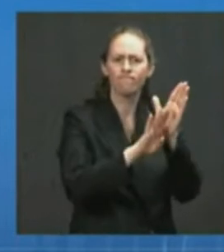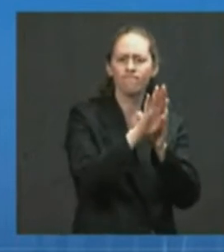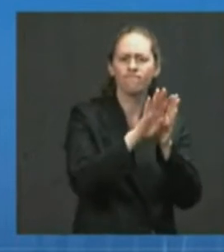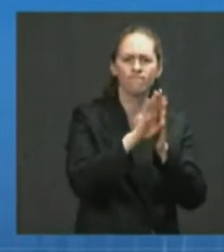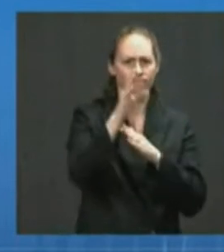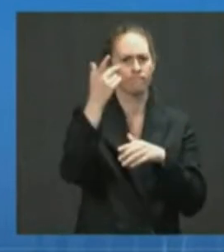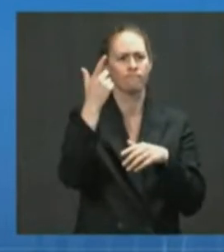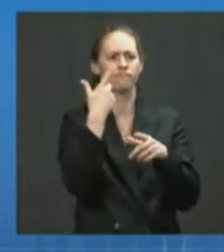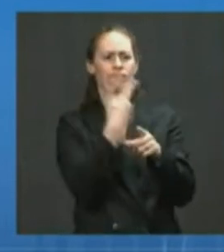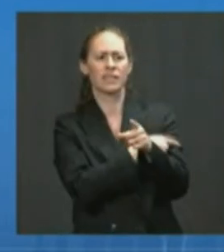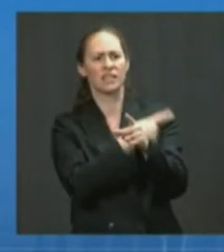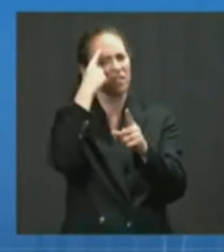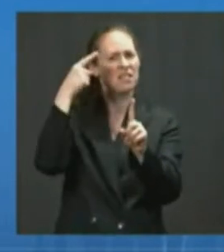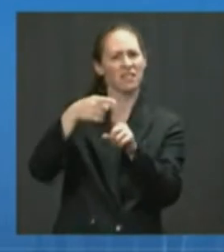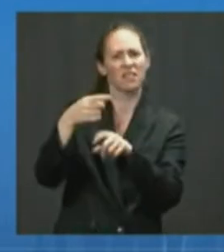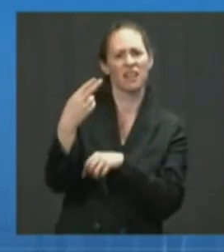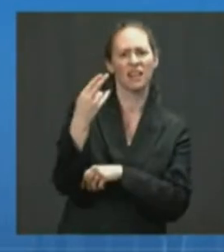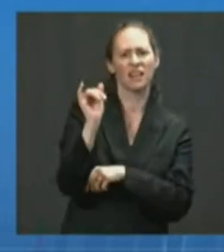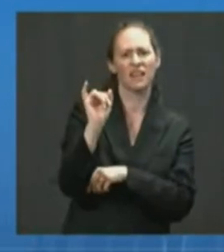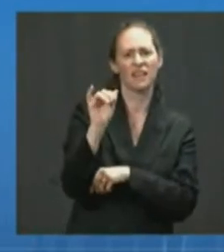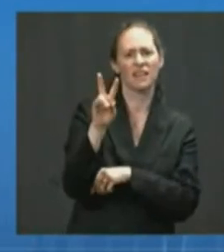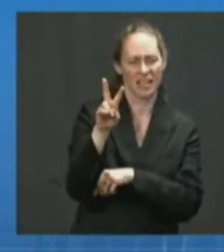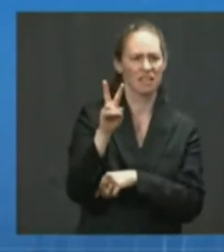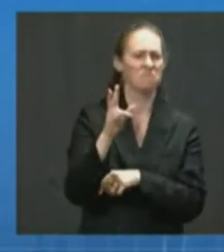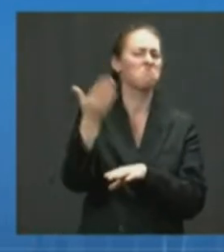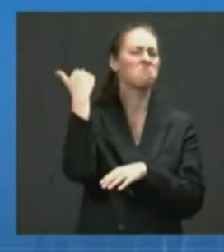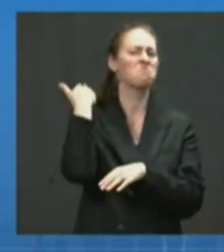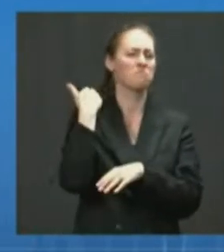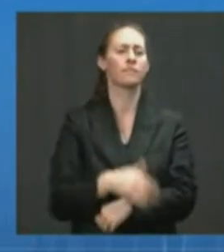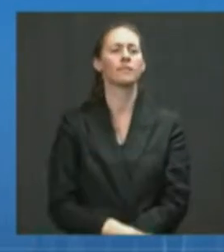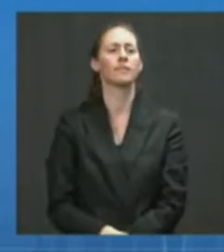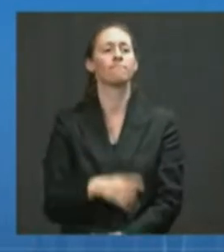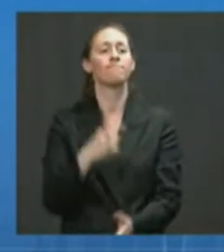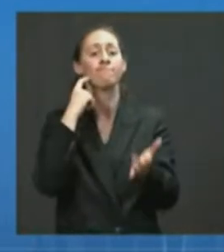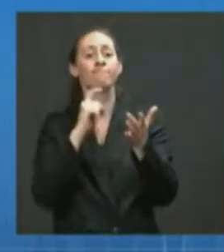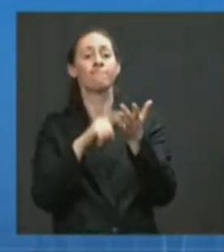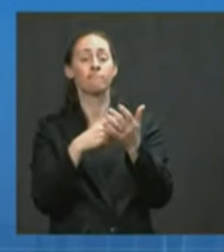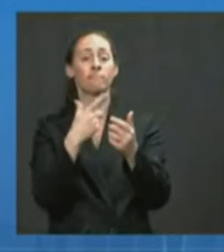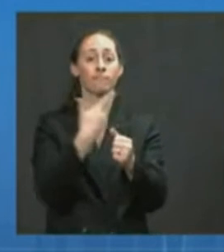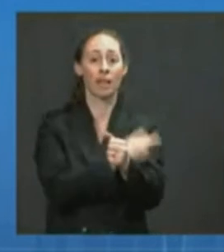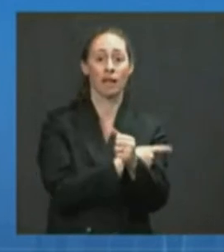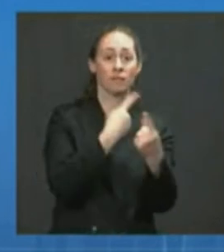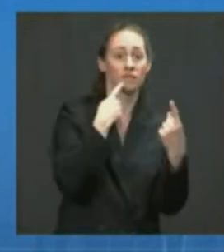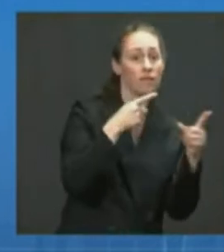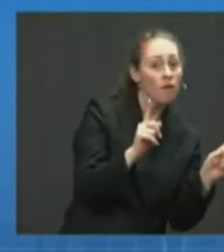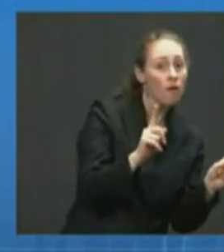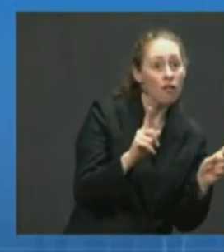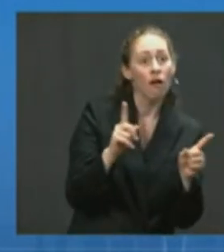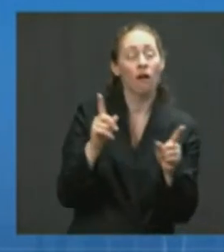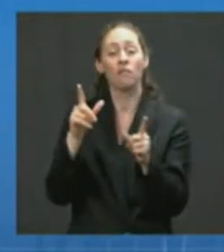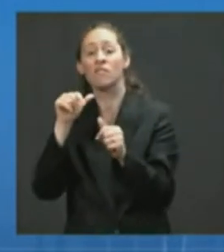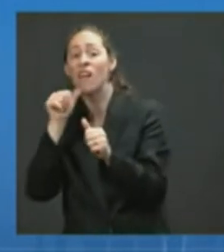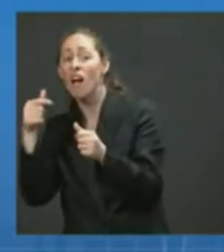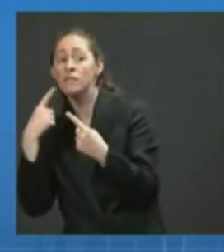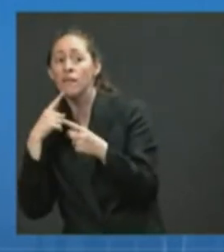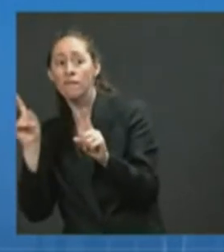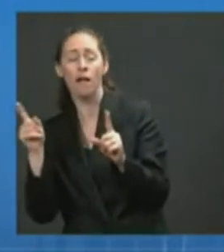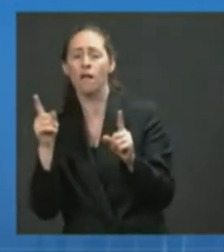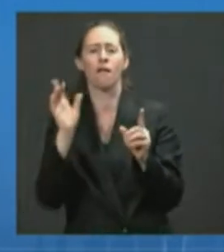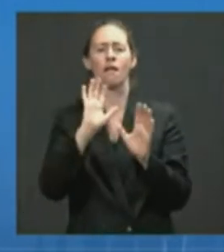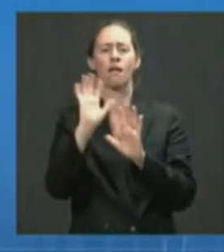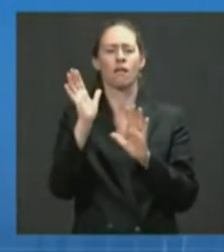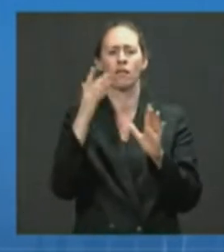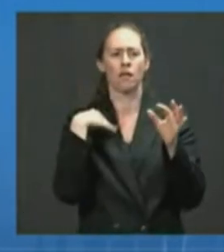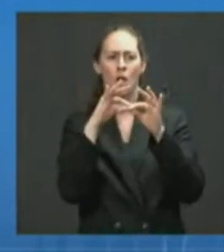vaccines being successful or unsuccessful, i.e., a failure, you really have to look at it in multiple